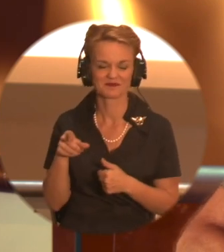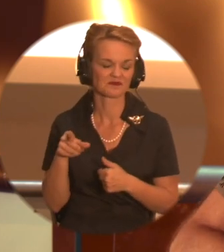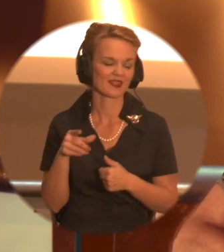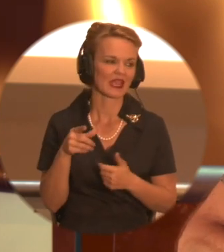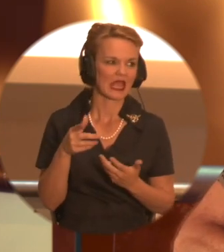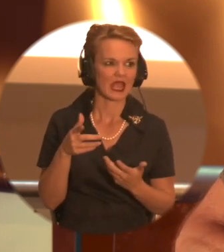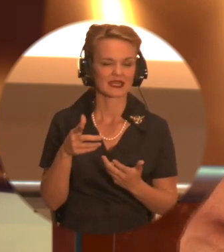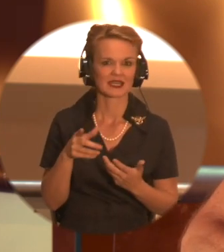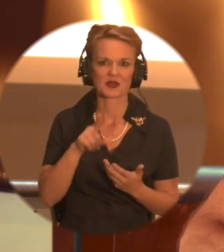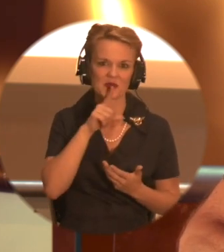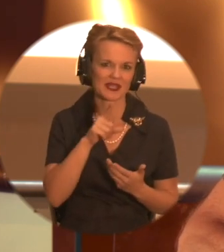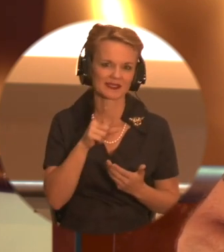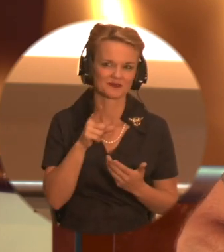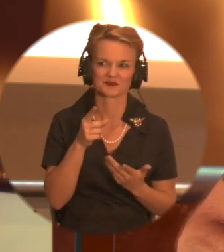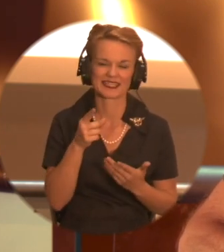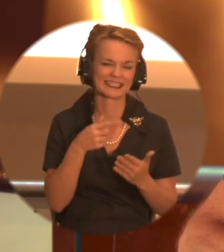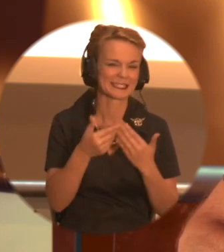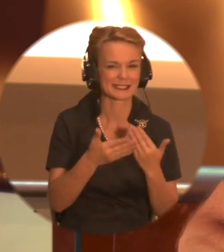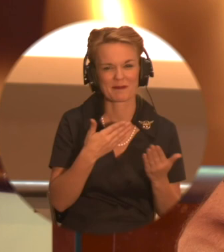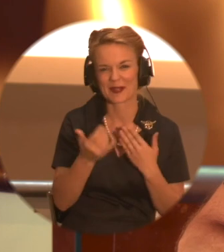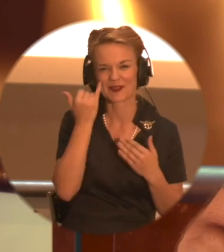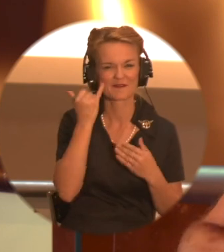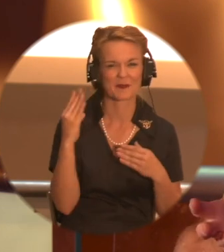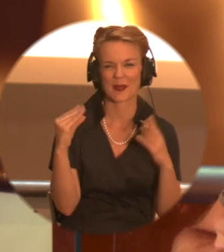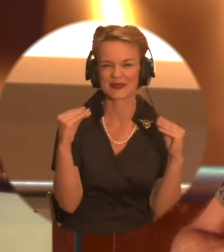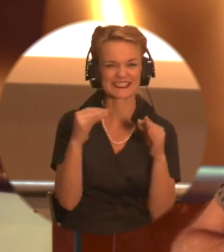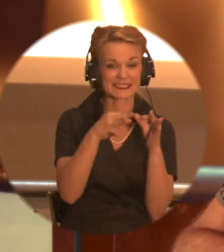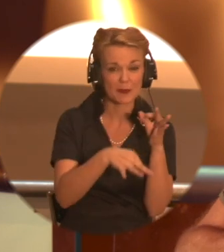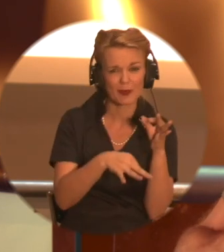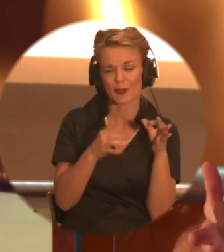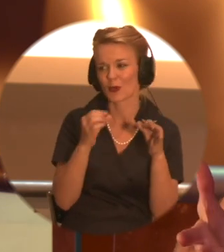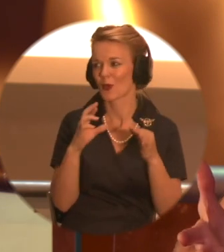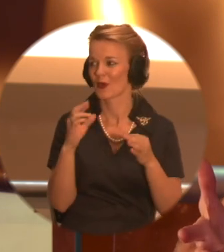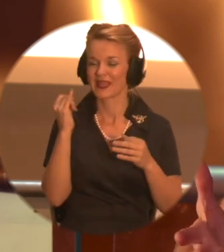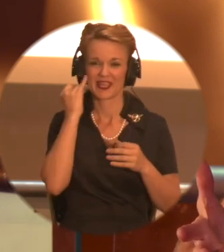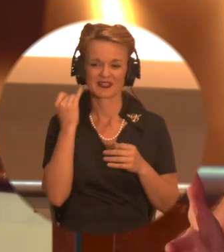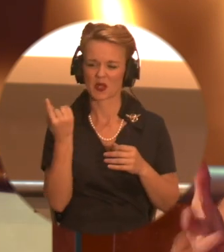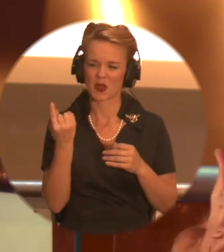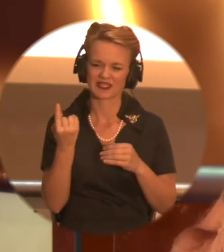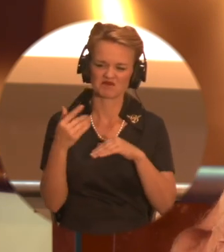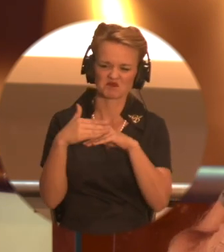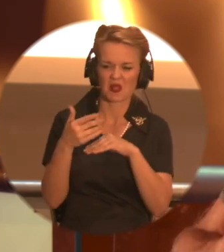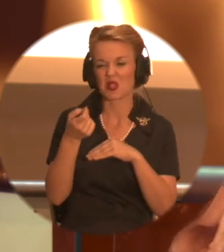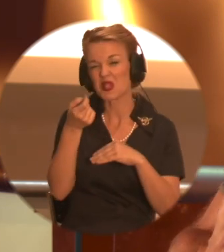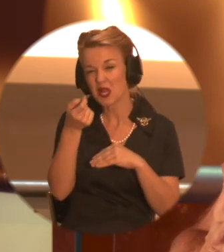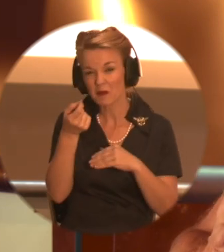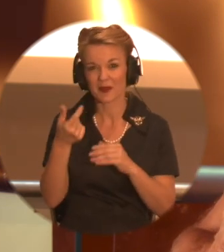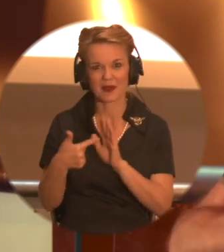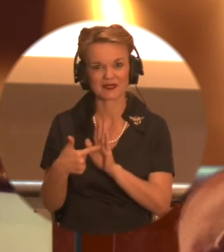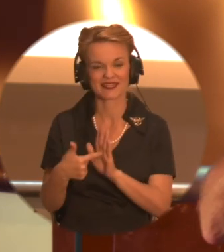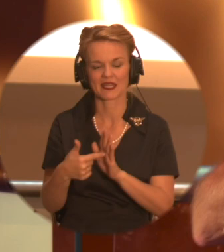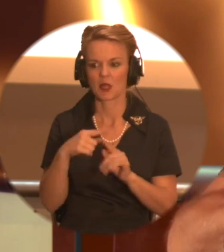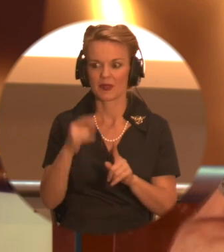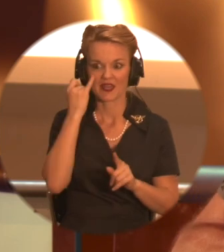and it really almost doesn't matter the simplicity of the puppet or even just the abstract representational way that a puppet might be presented. If I believe